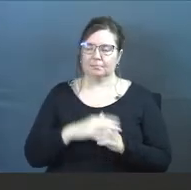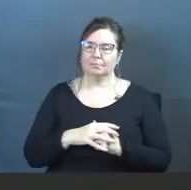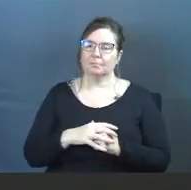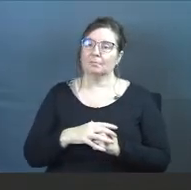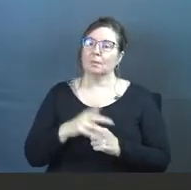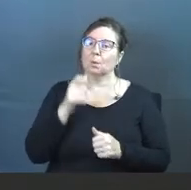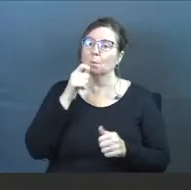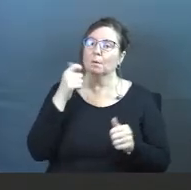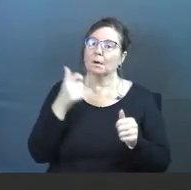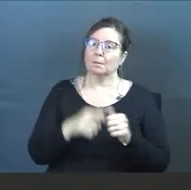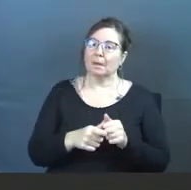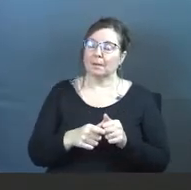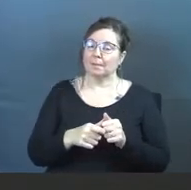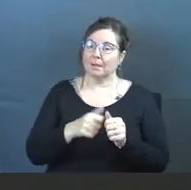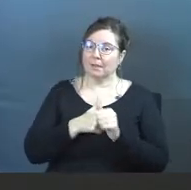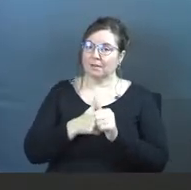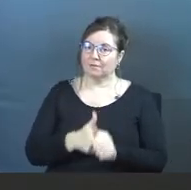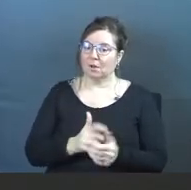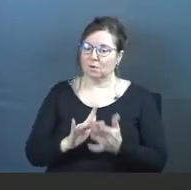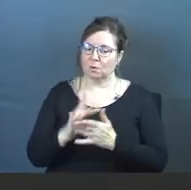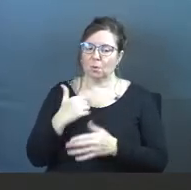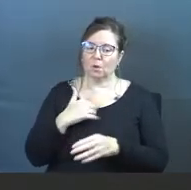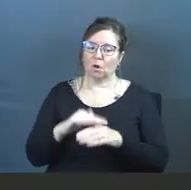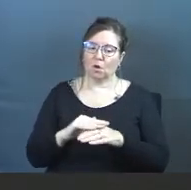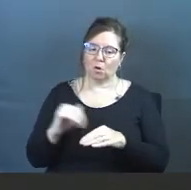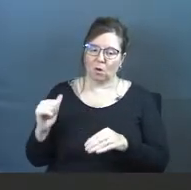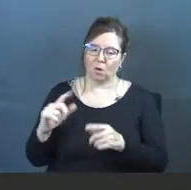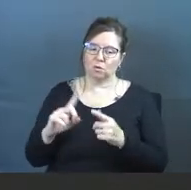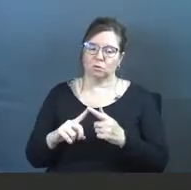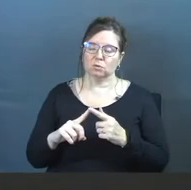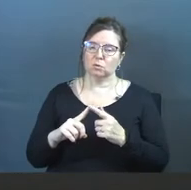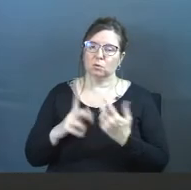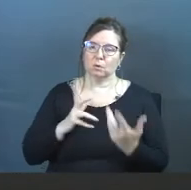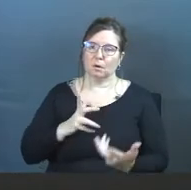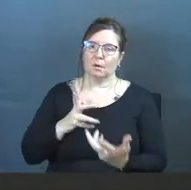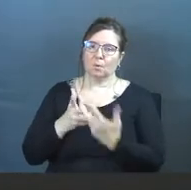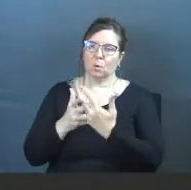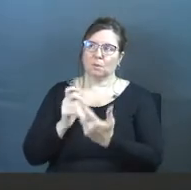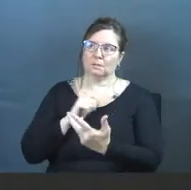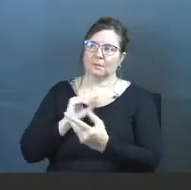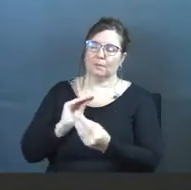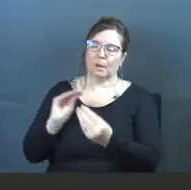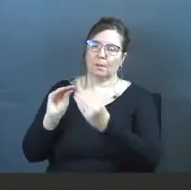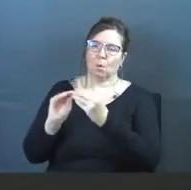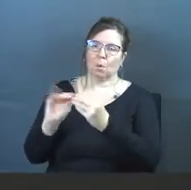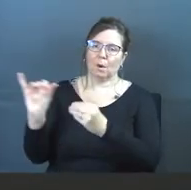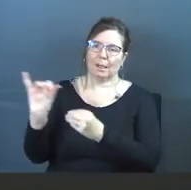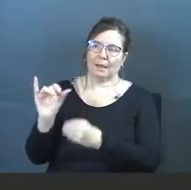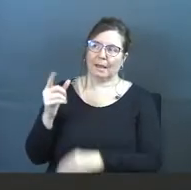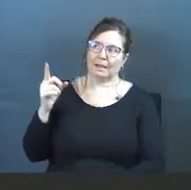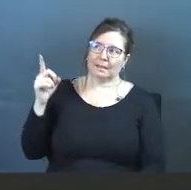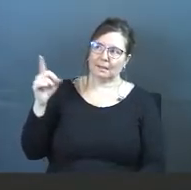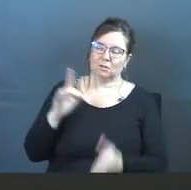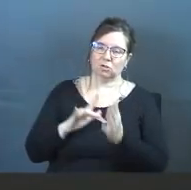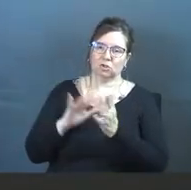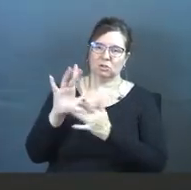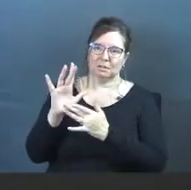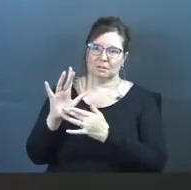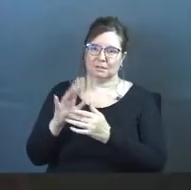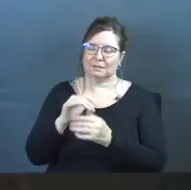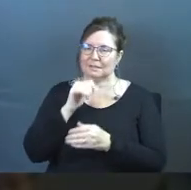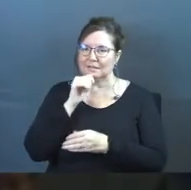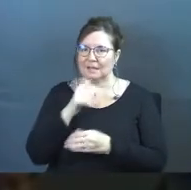See, remember that as followers of Jesus, we are called to mold ourselves to be more like Jesus,